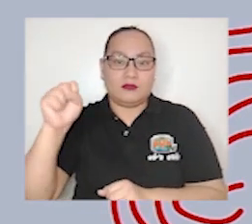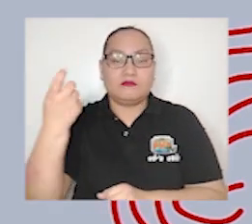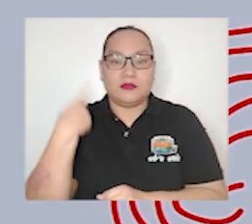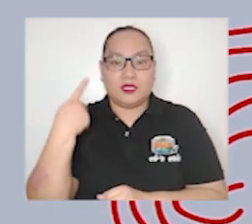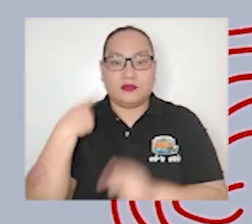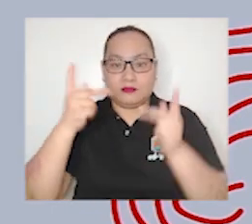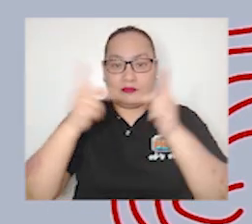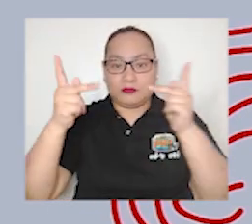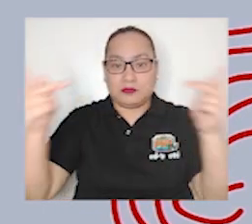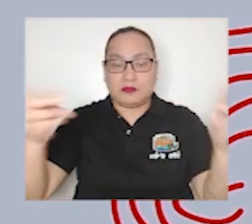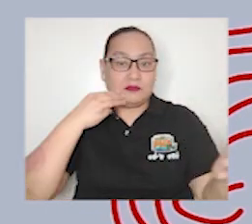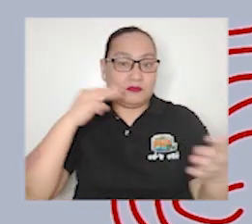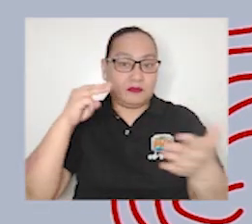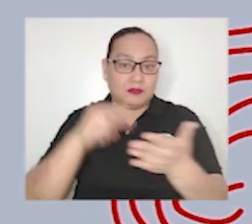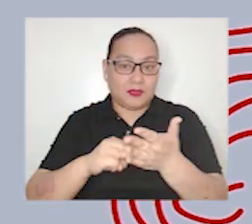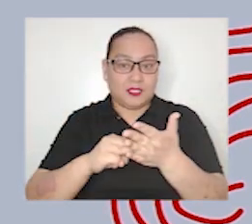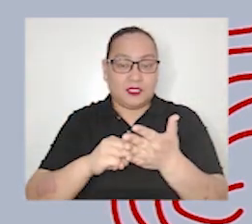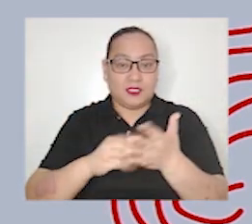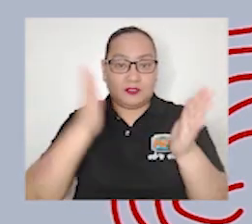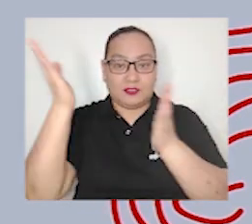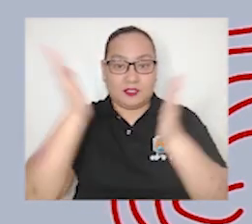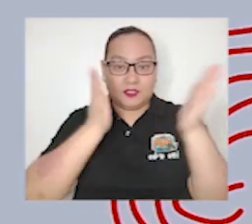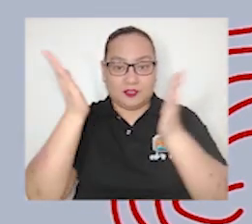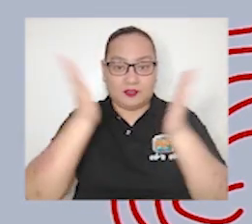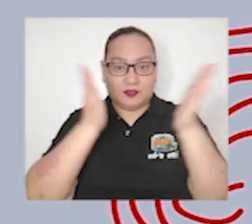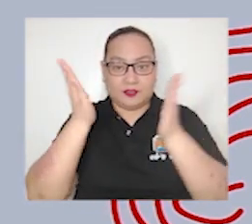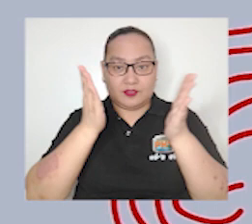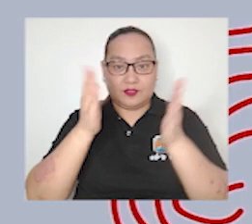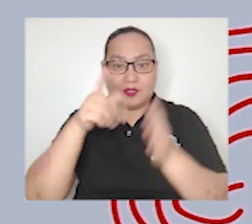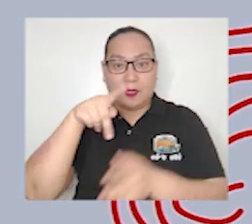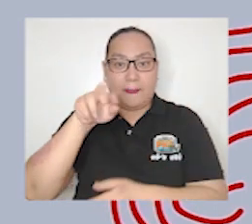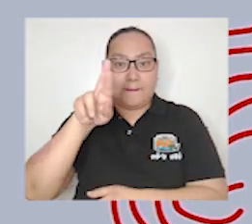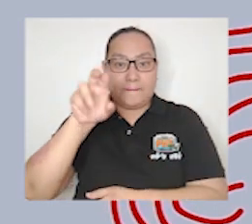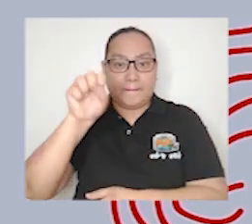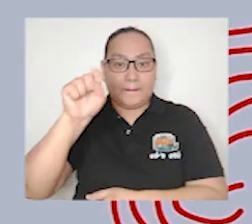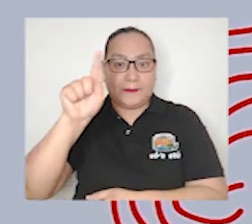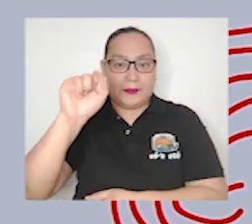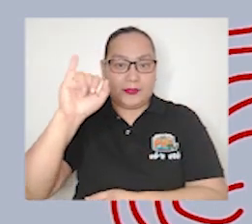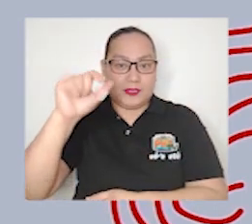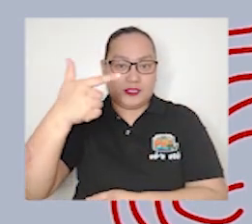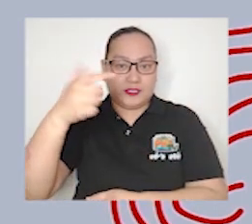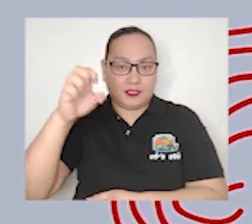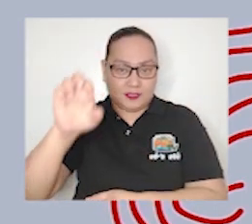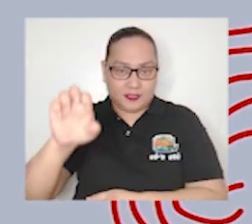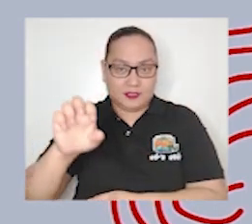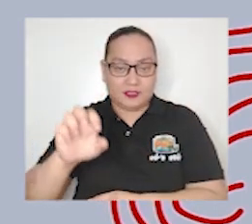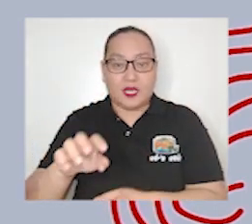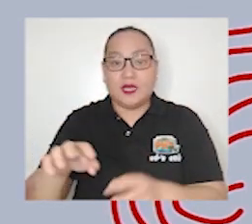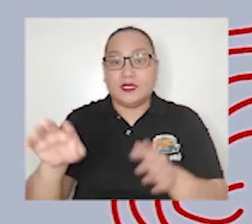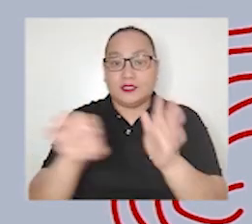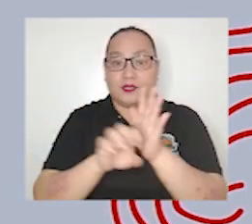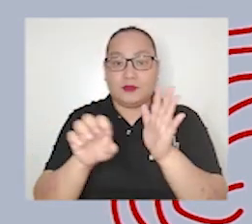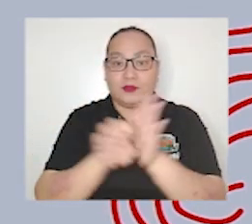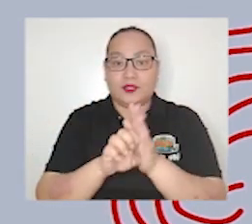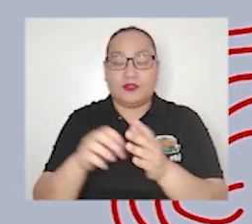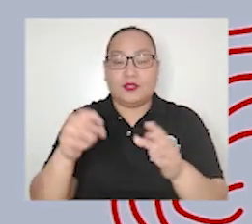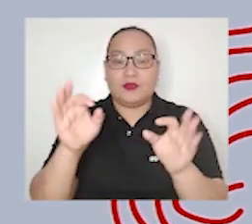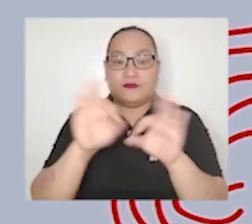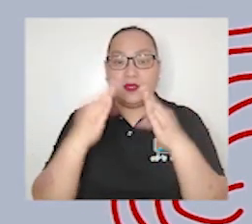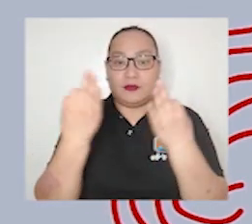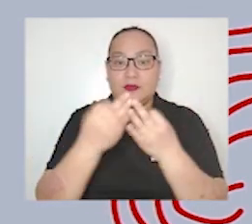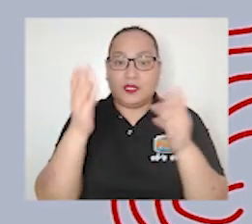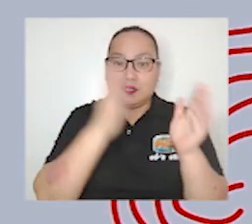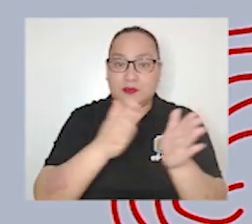messages under the prestige advertisements like family planning driving safely